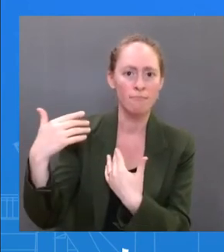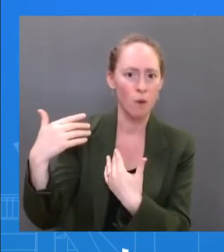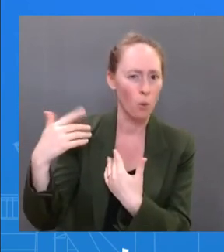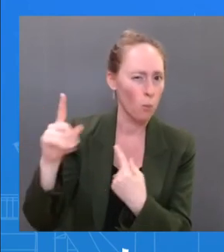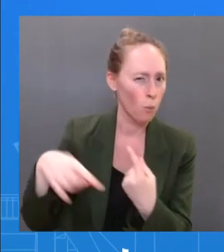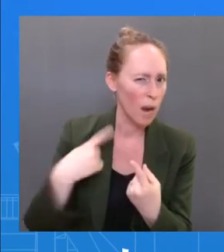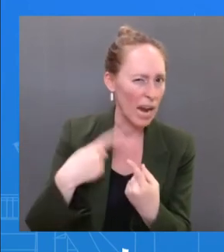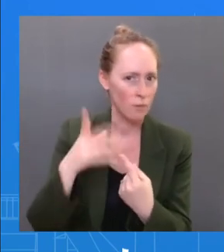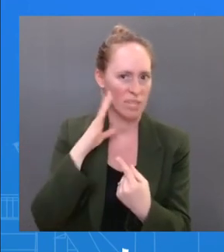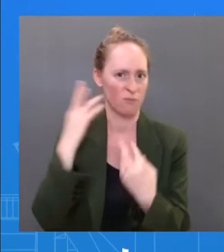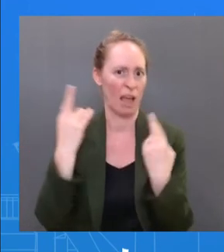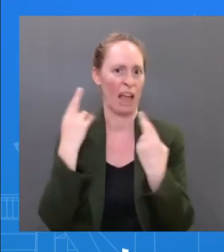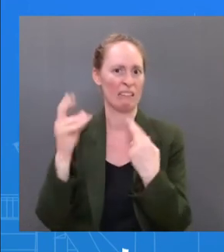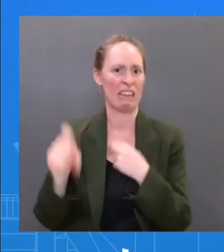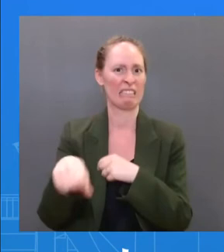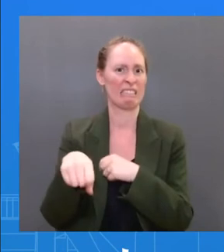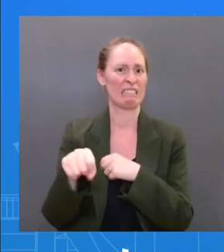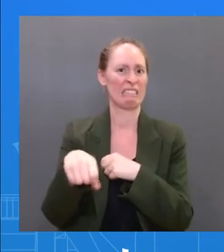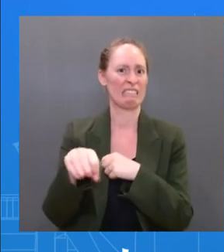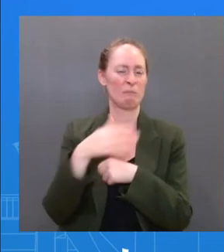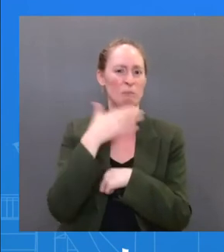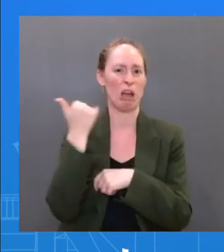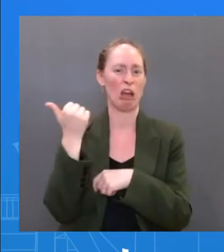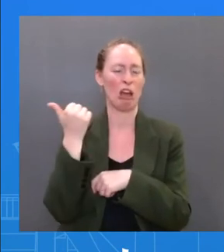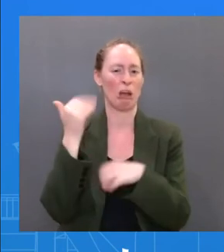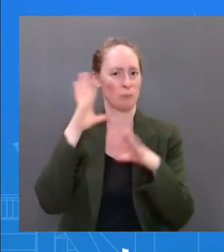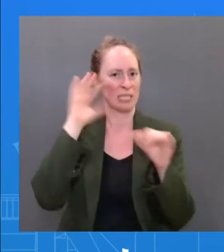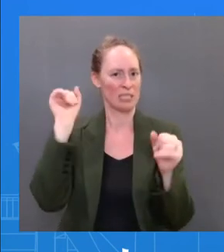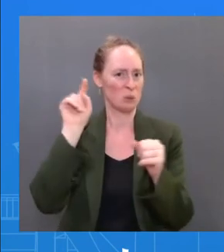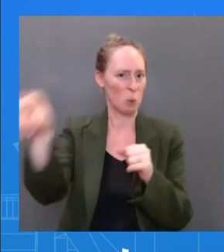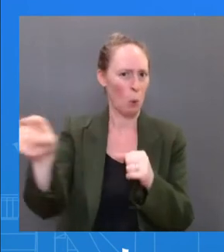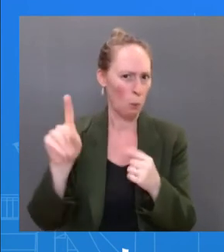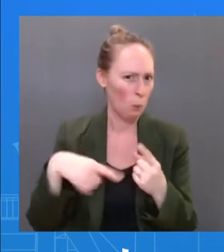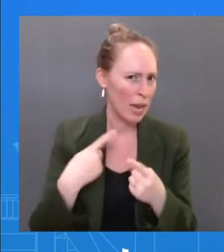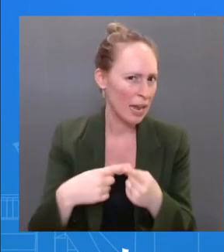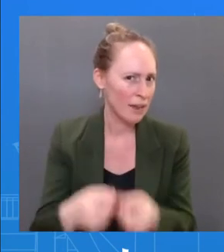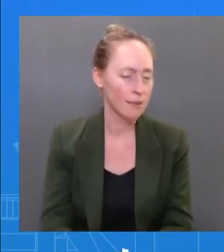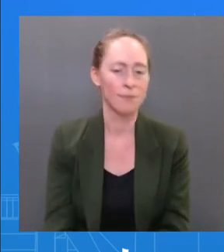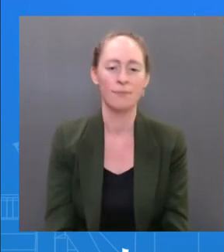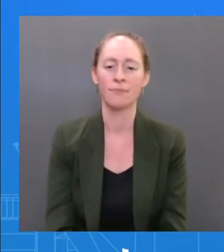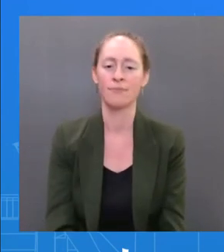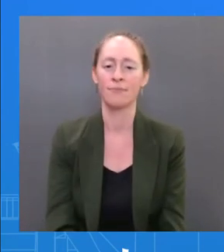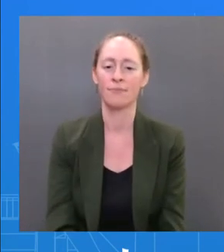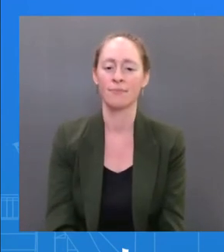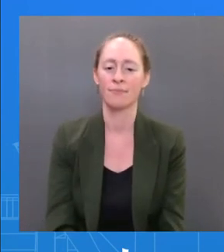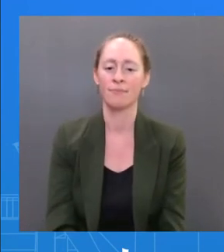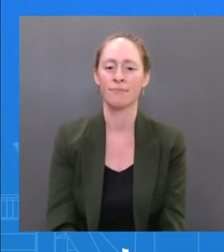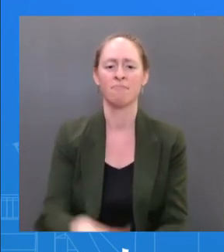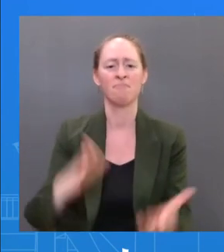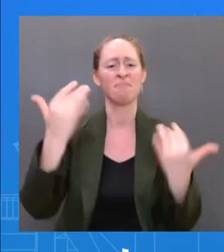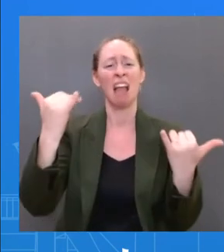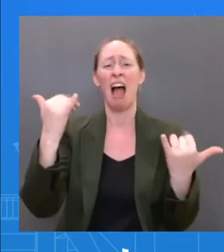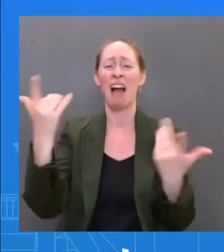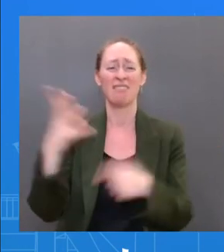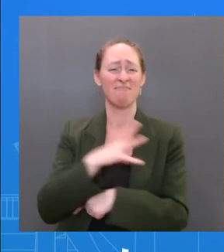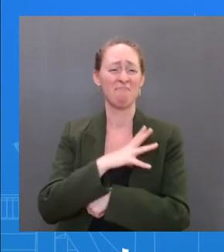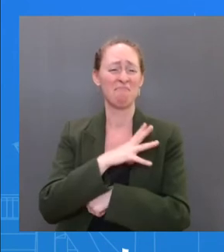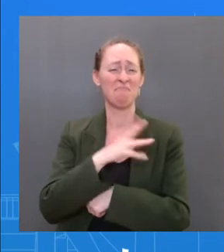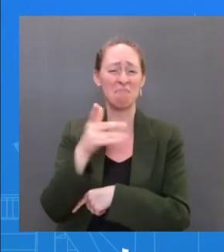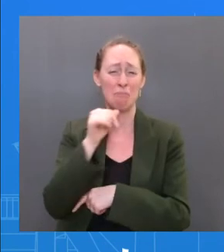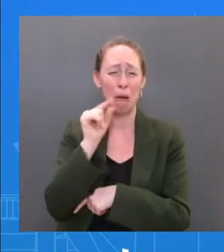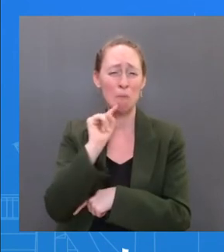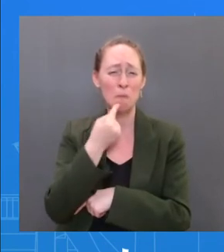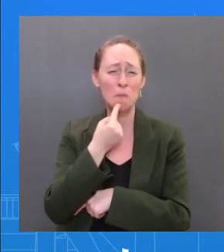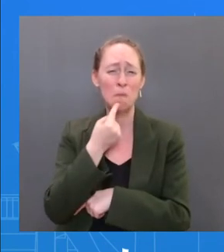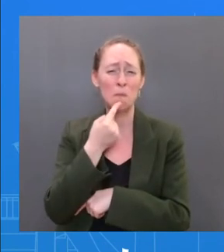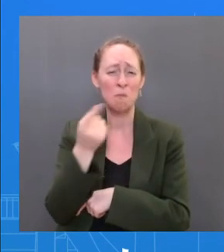right now has very mild symptoms. He's got a mild illness. He's feeling reasonably well, his words. He's feeling fine. He's working. He's getting